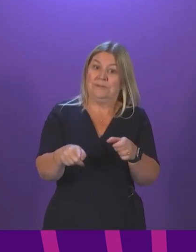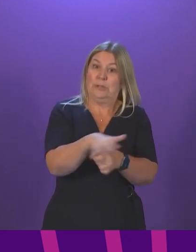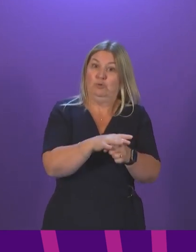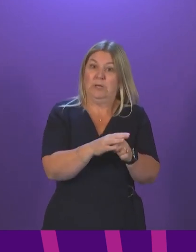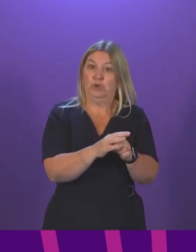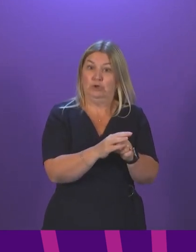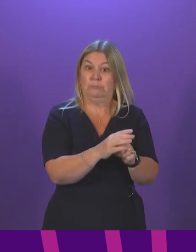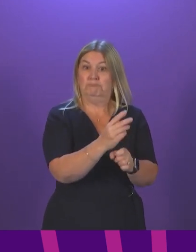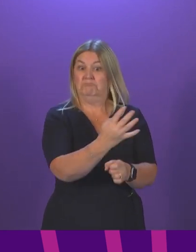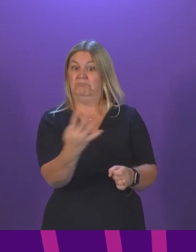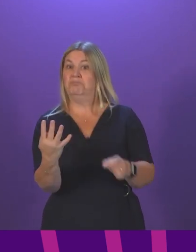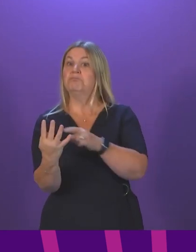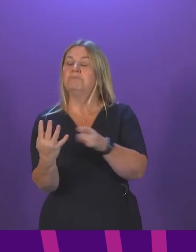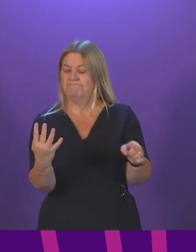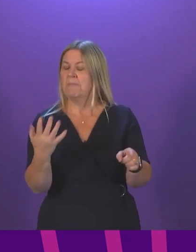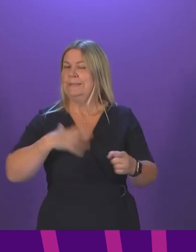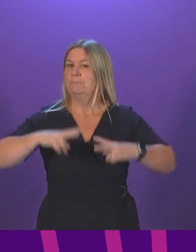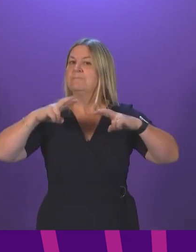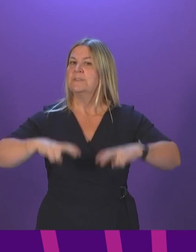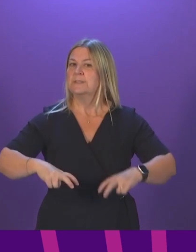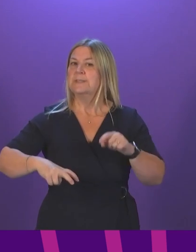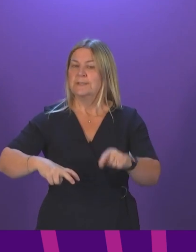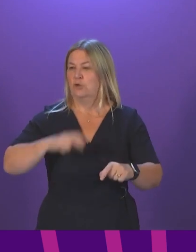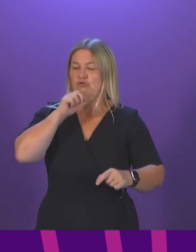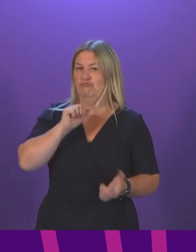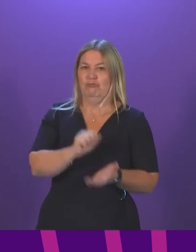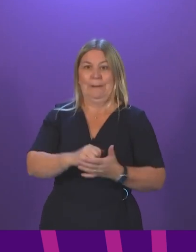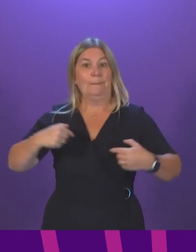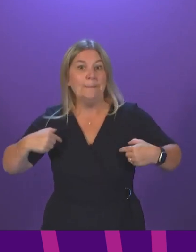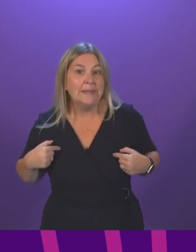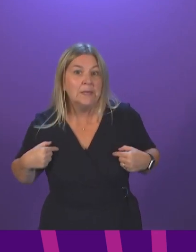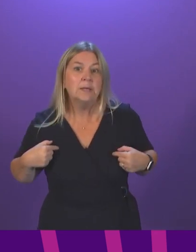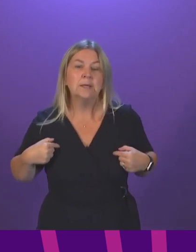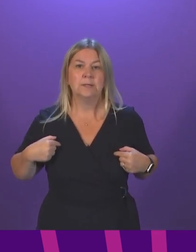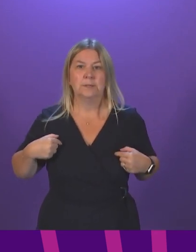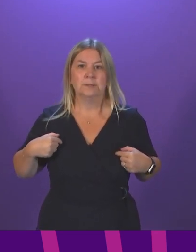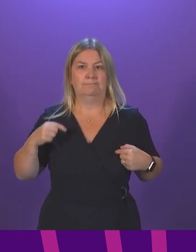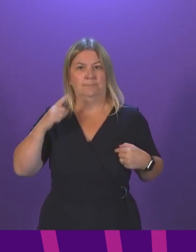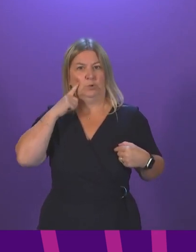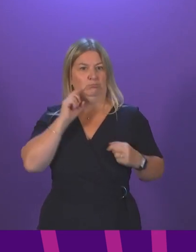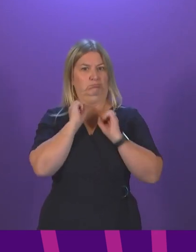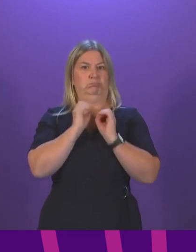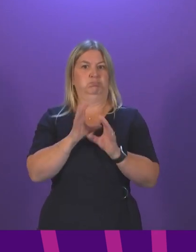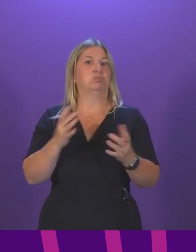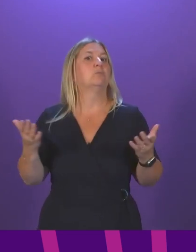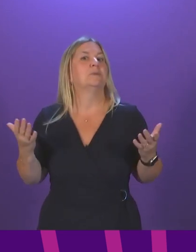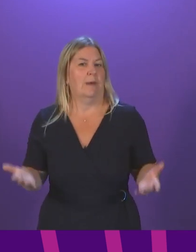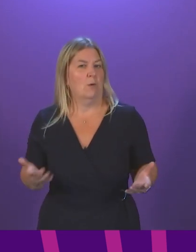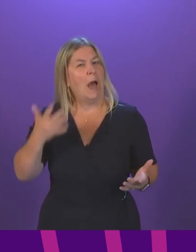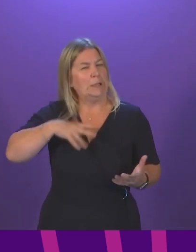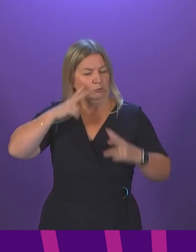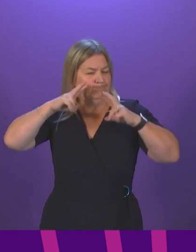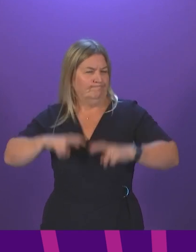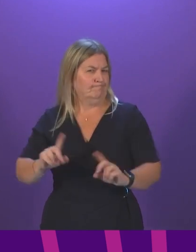and properly investigated. And it would not be right for me to pre-empt those investigations. But what is reported